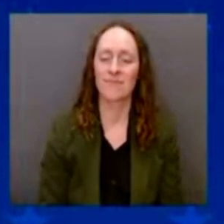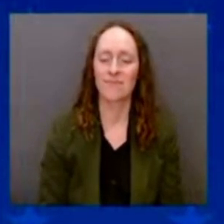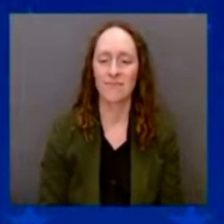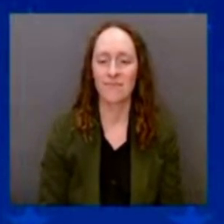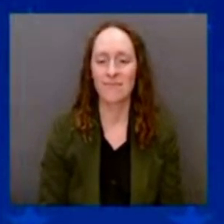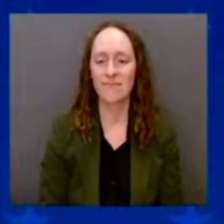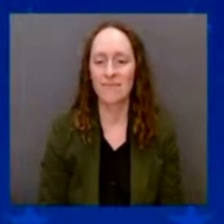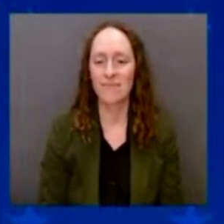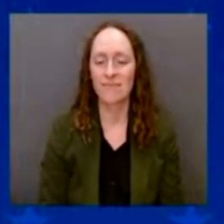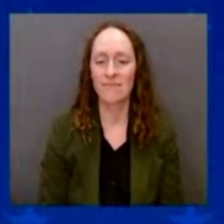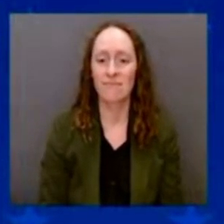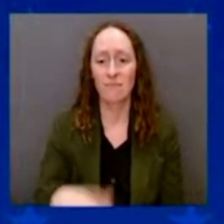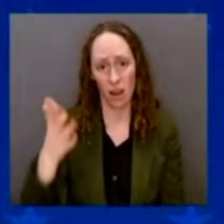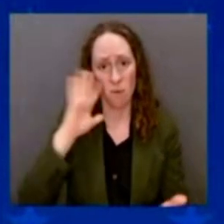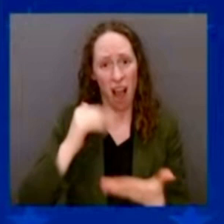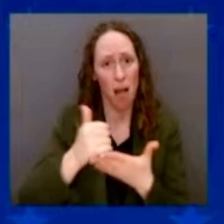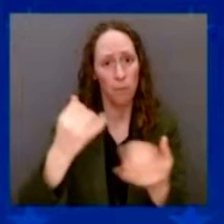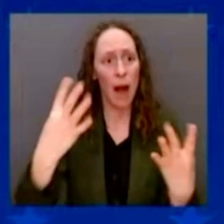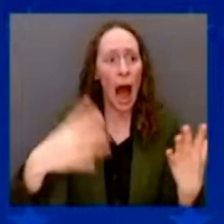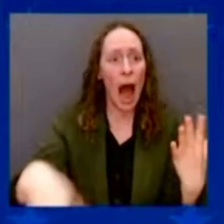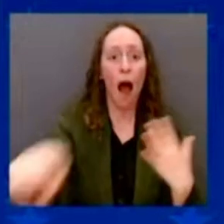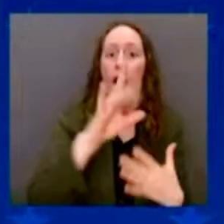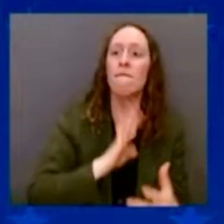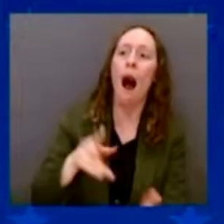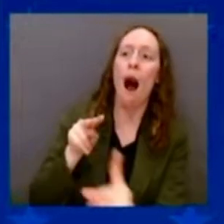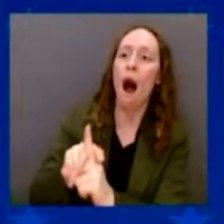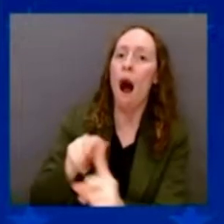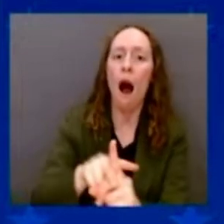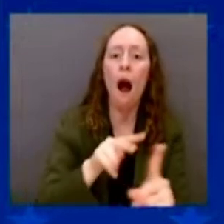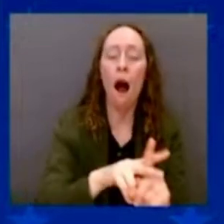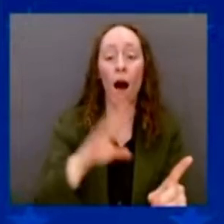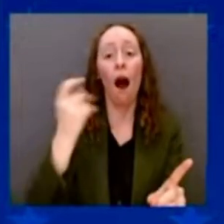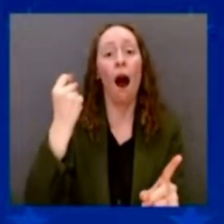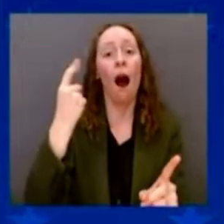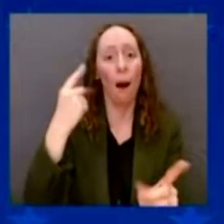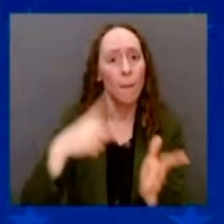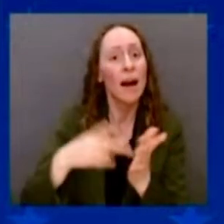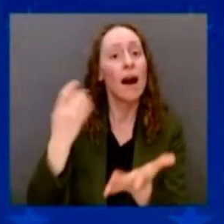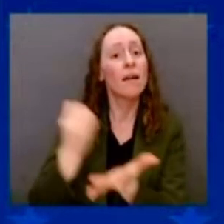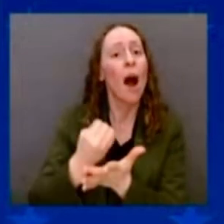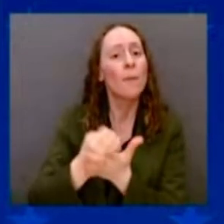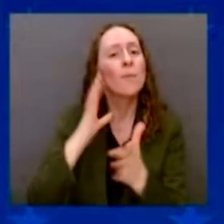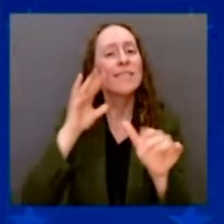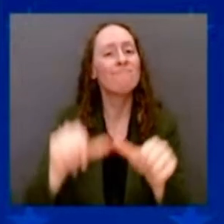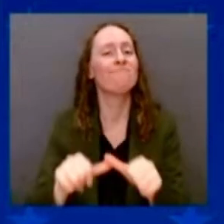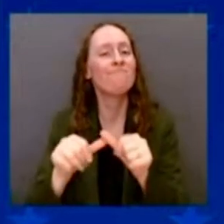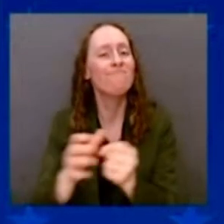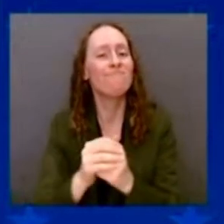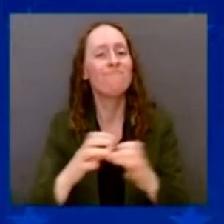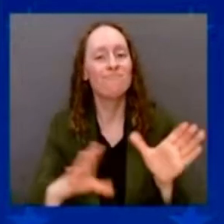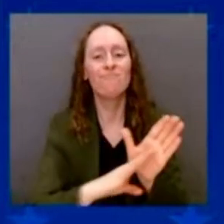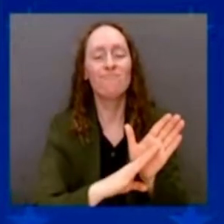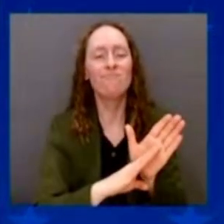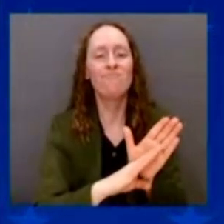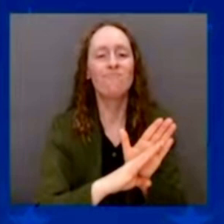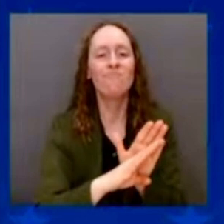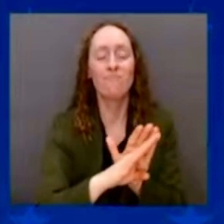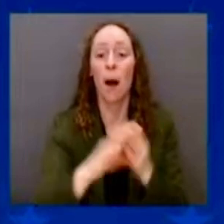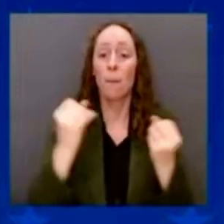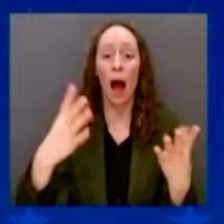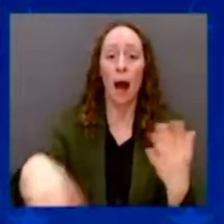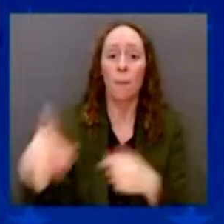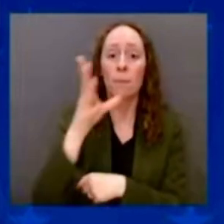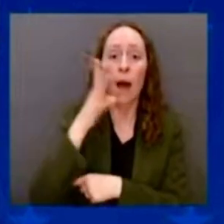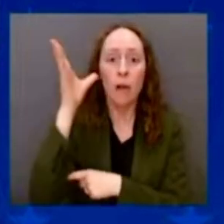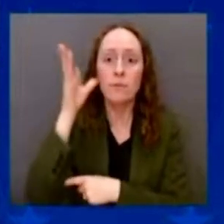And that's not all. To support working parents, my budget expands access to affordable child care for millions of families.